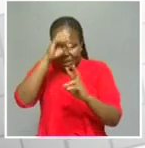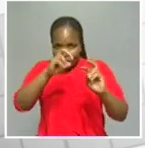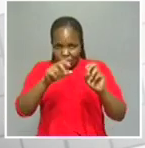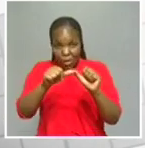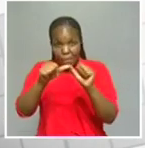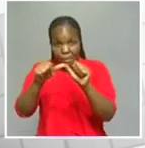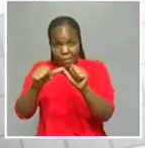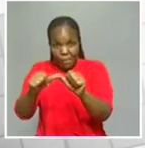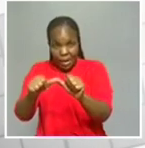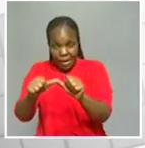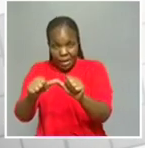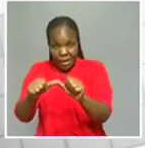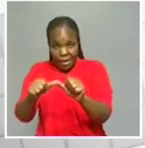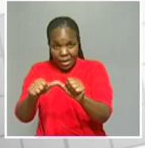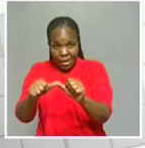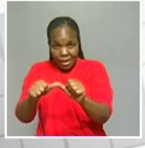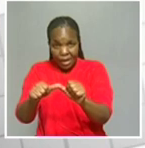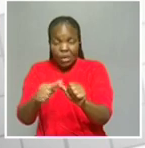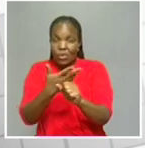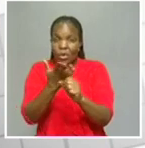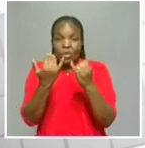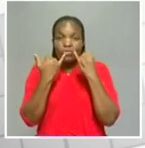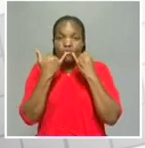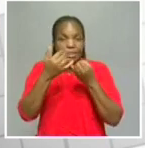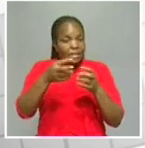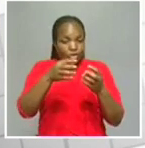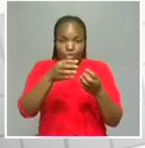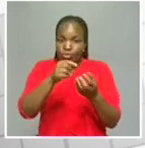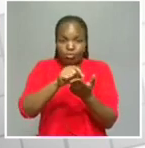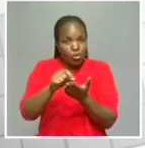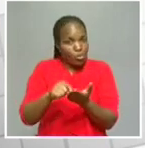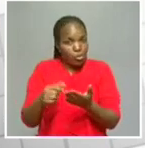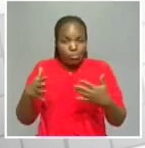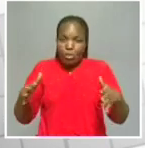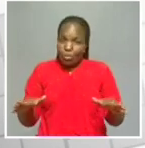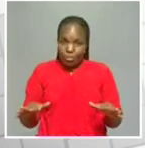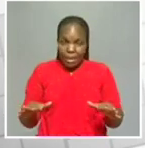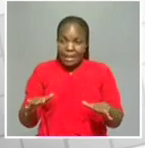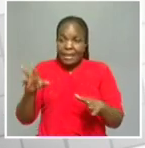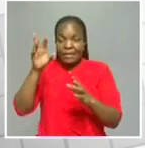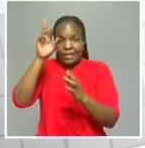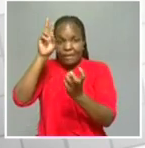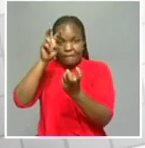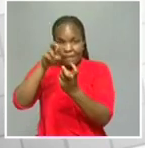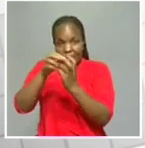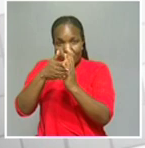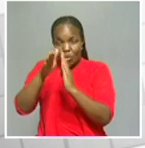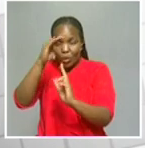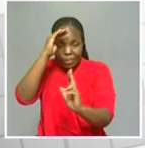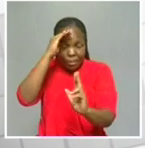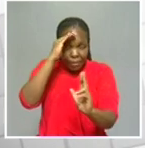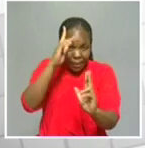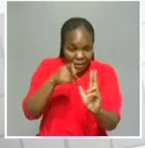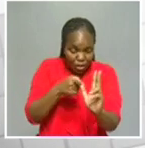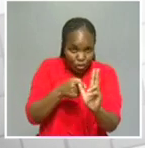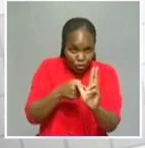The scene of crime attended the scene. We have taken all the evidence and information. So the case is on. And we are on a man in hand to ensure that these